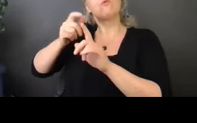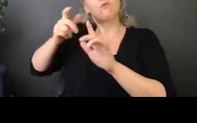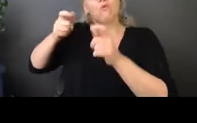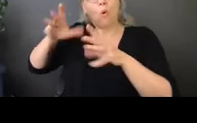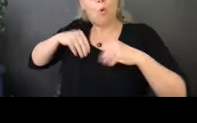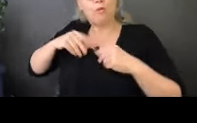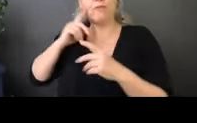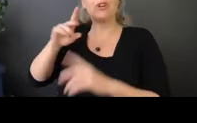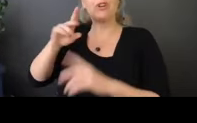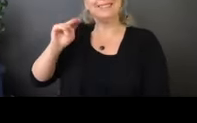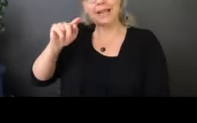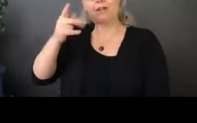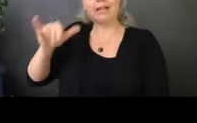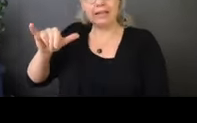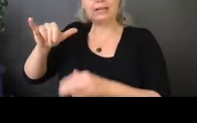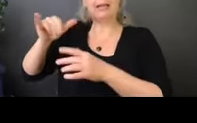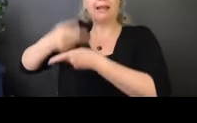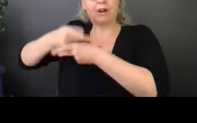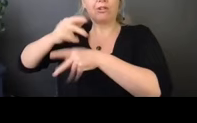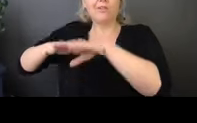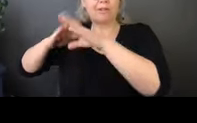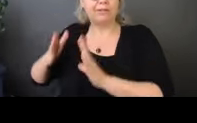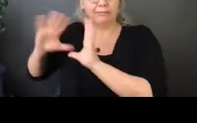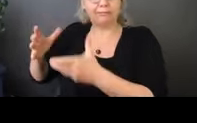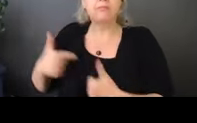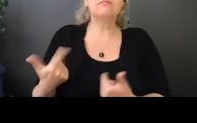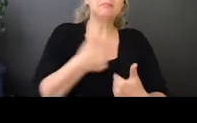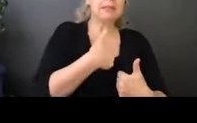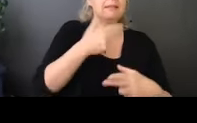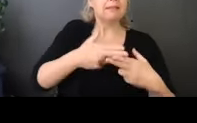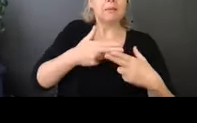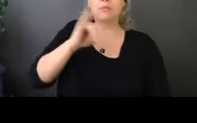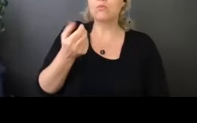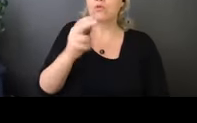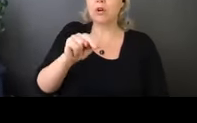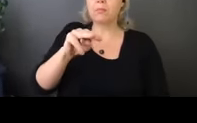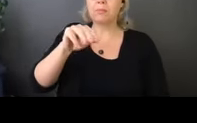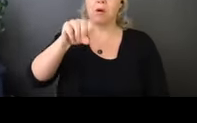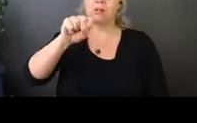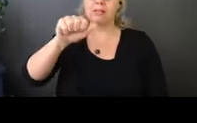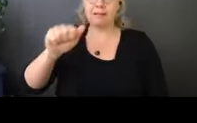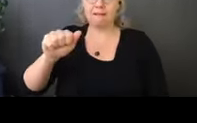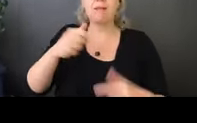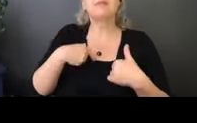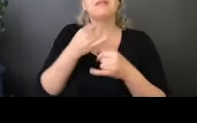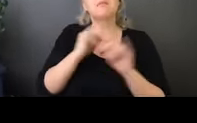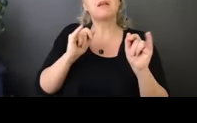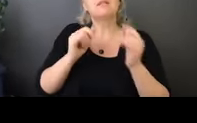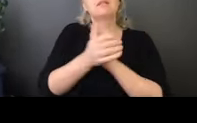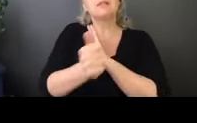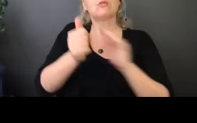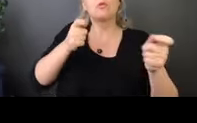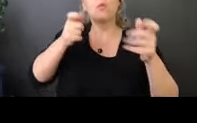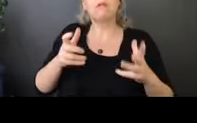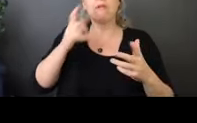My name is John Wasa. I'm the Independent Living Skills Coordinator at the Center for Independent Living in